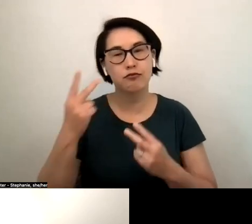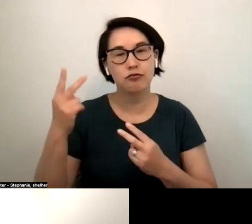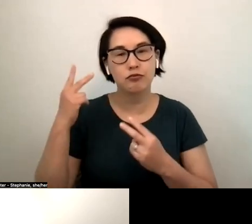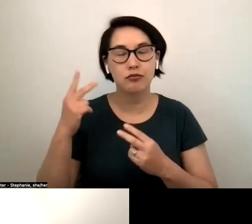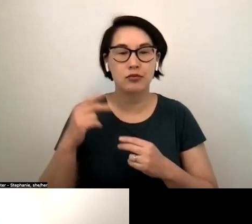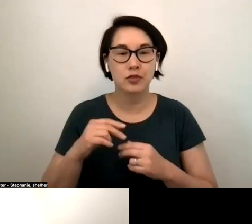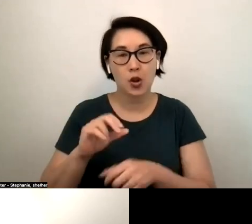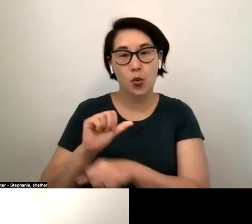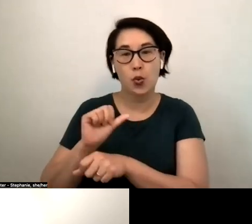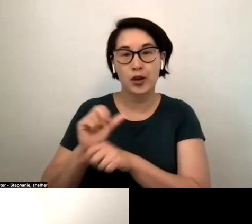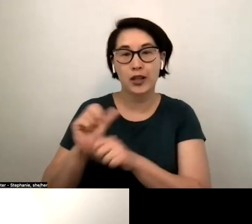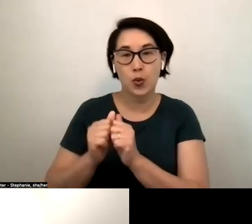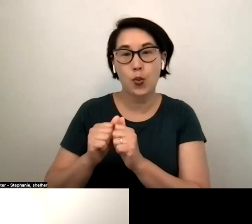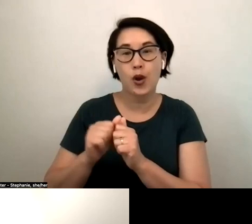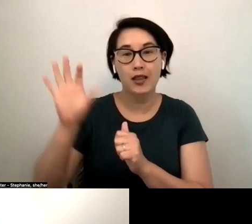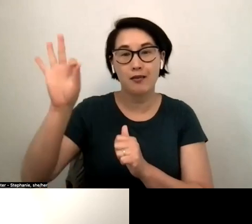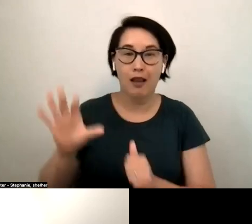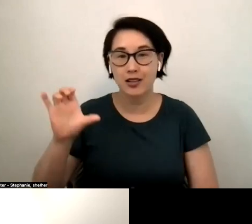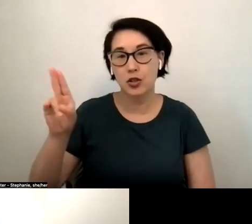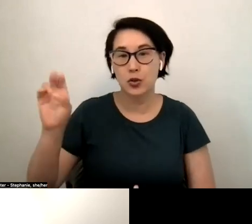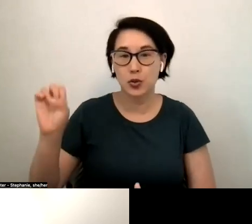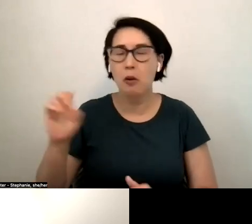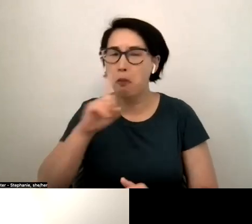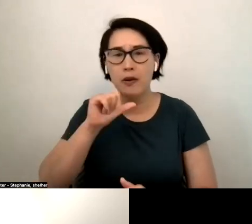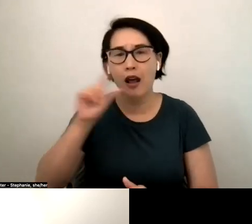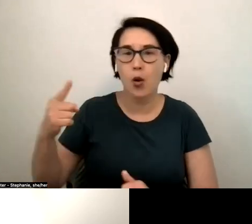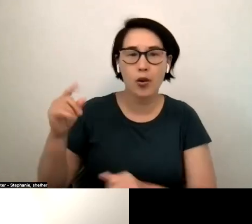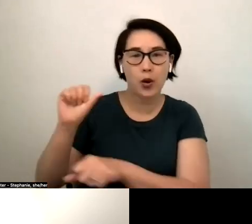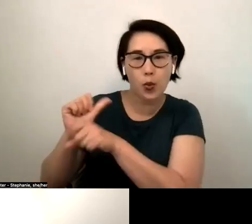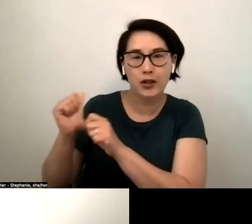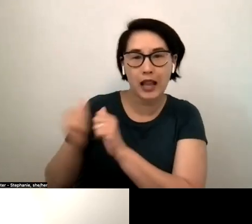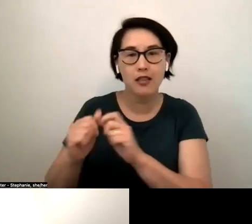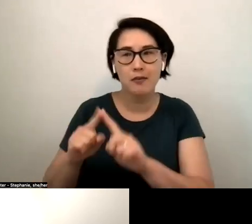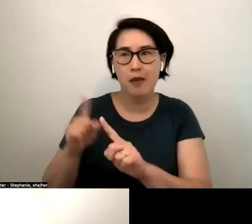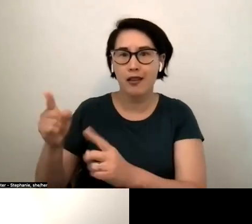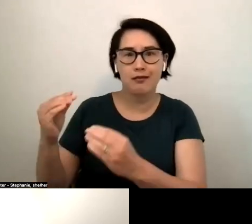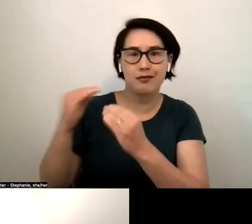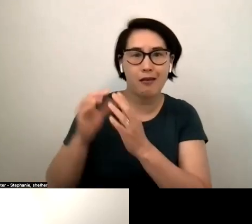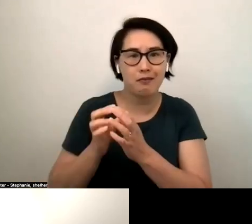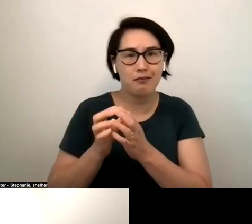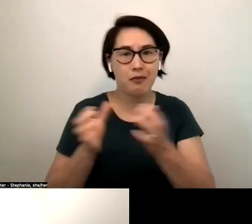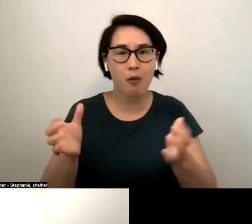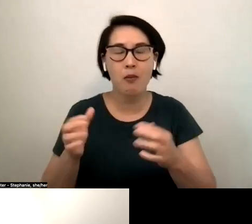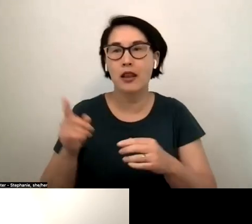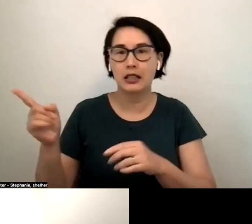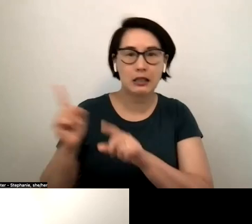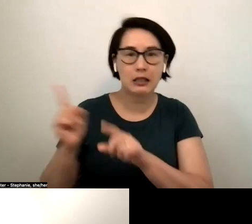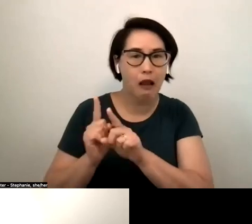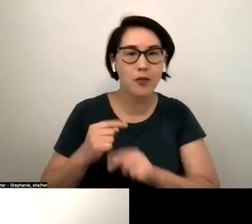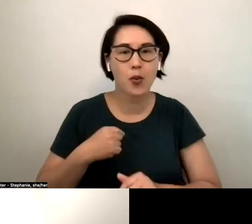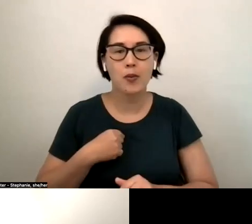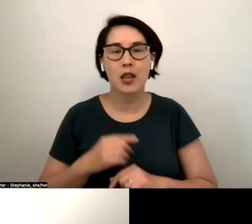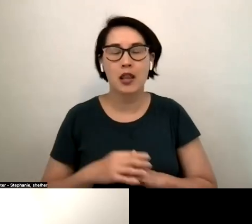pastor q not only with working with pastor q he's uh taught me so much um uh mentored me and